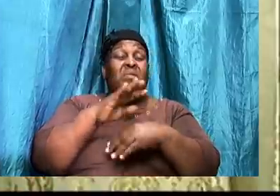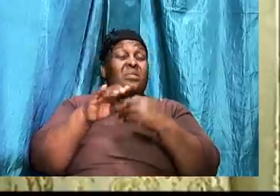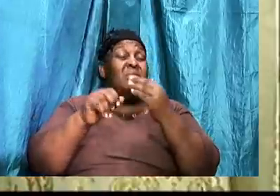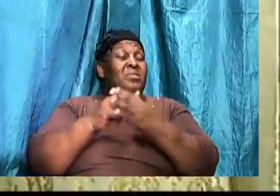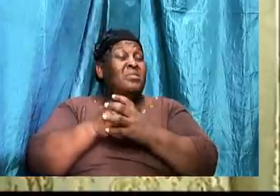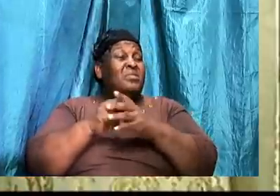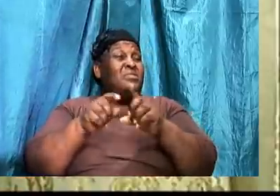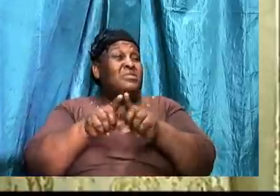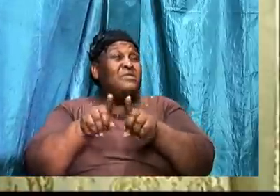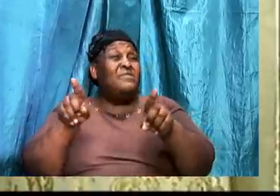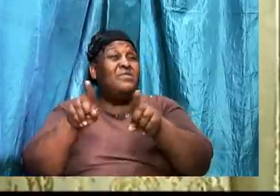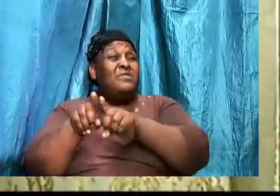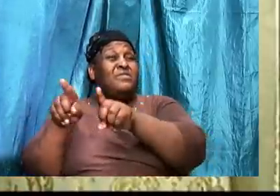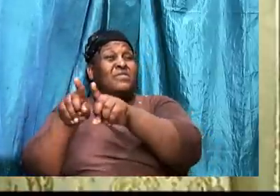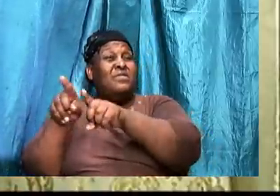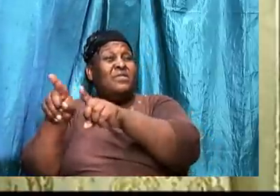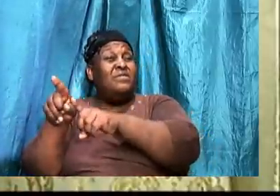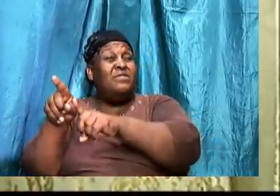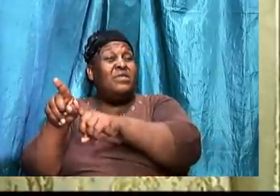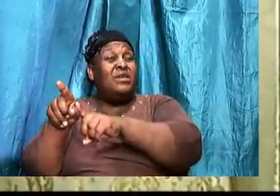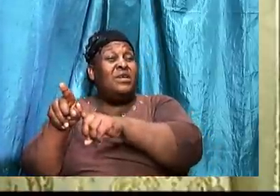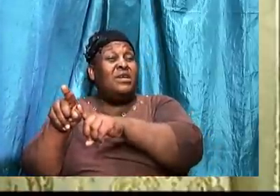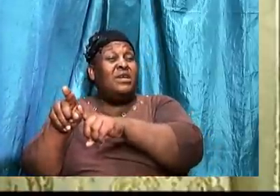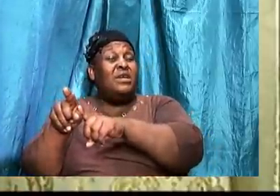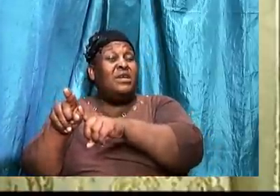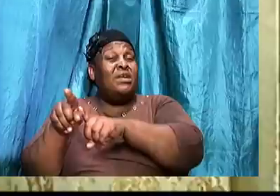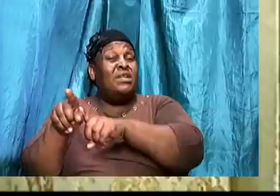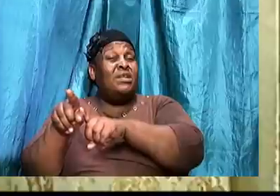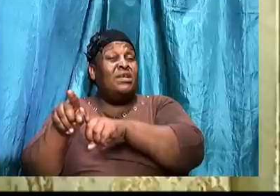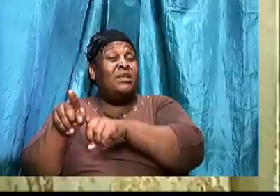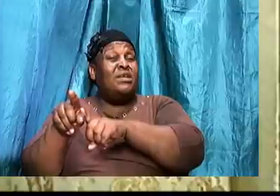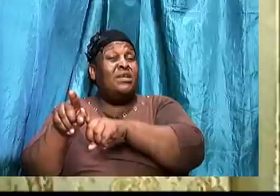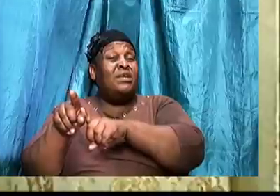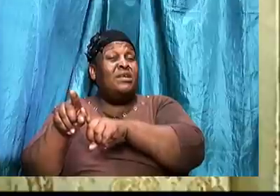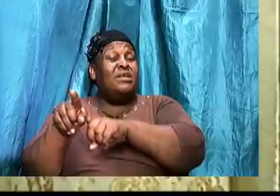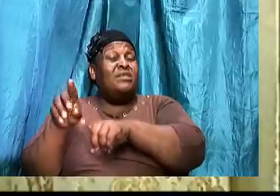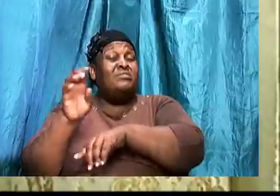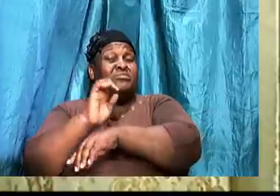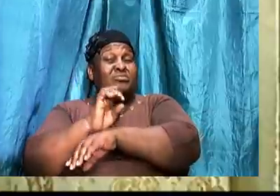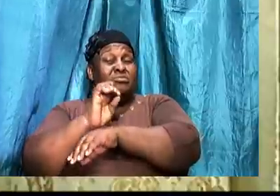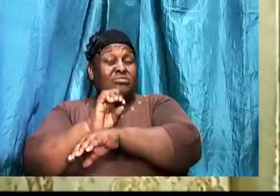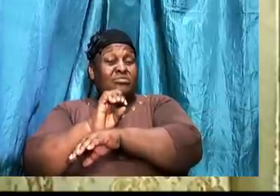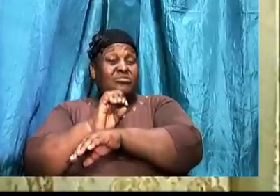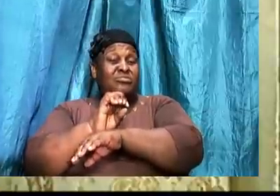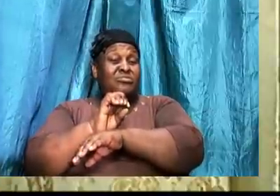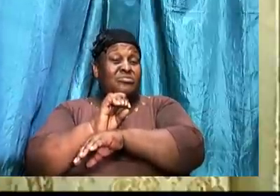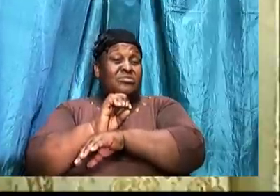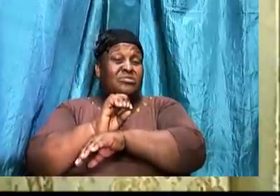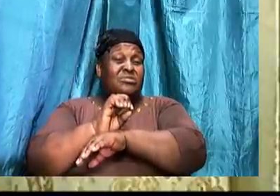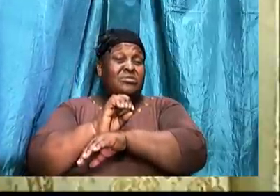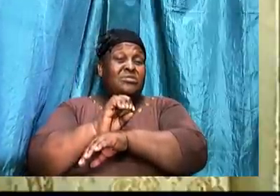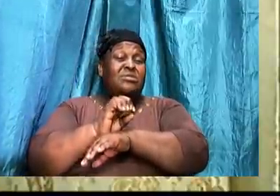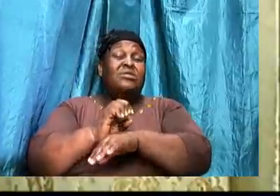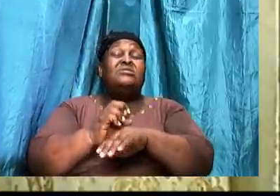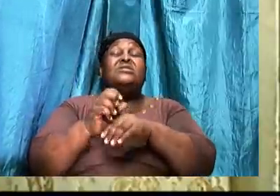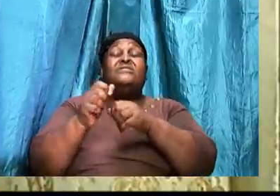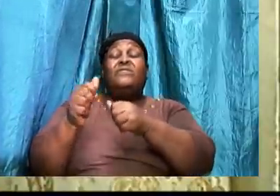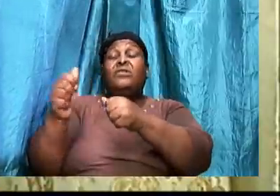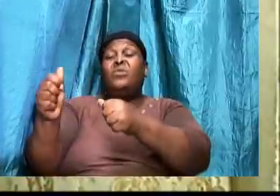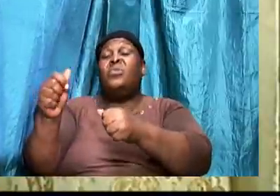prey to the wilds. To this wild of the devil. Did God really say. That